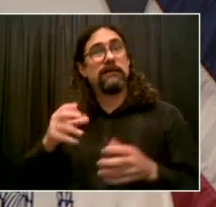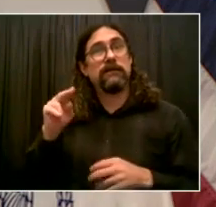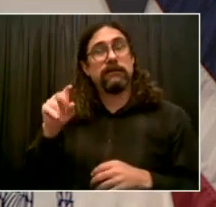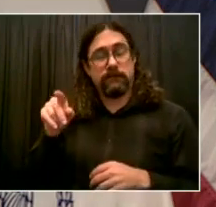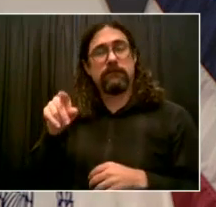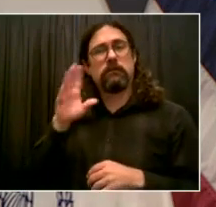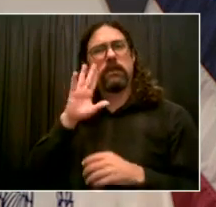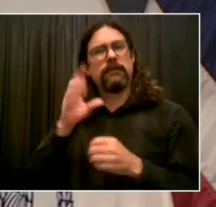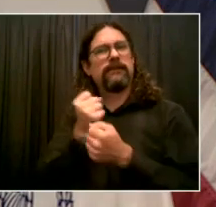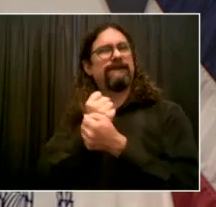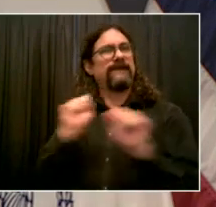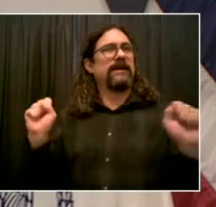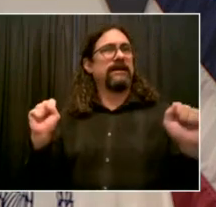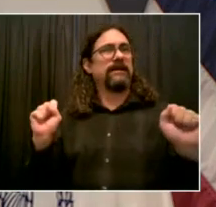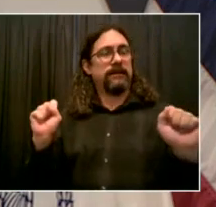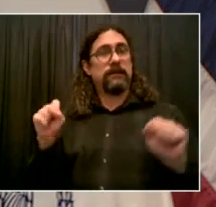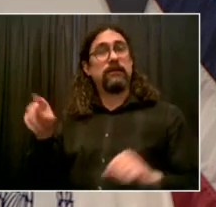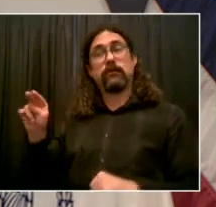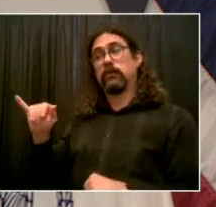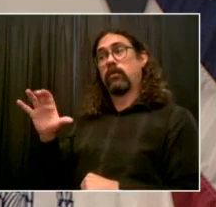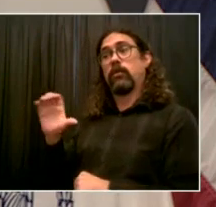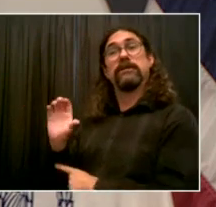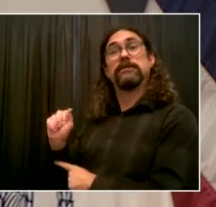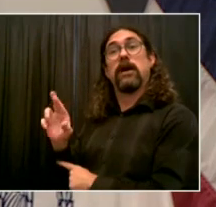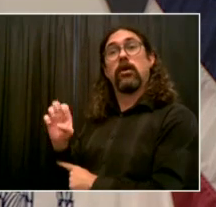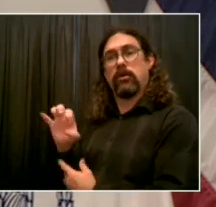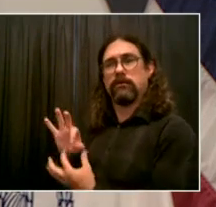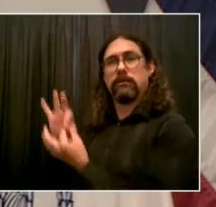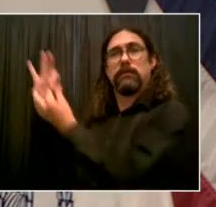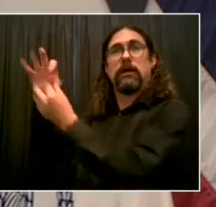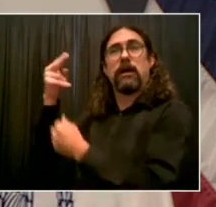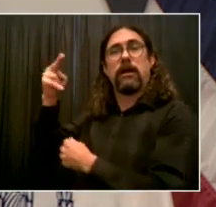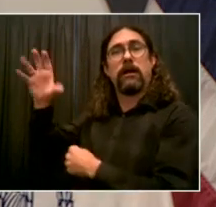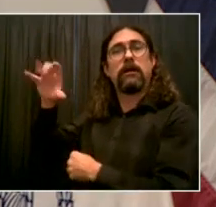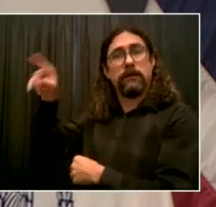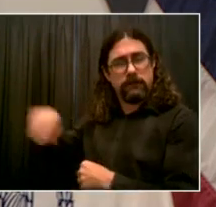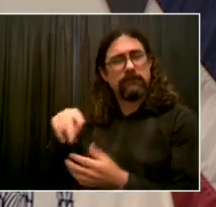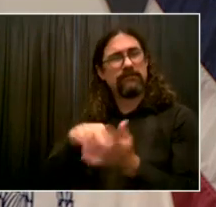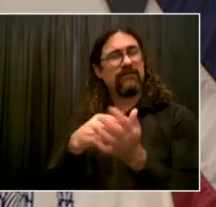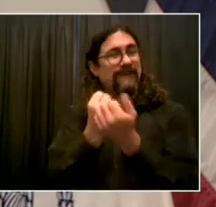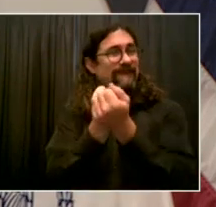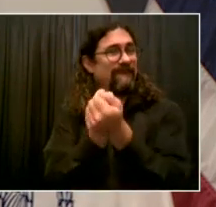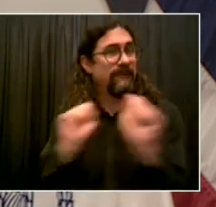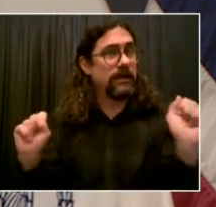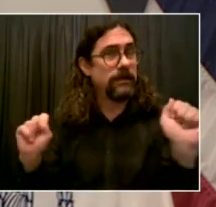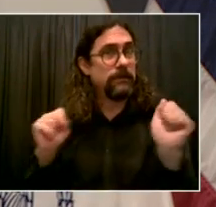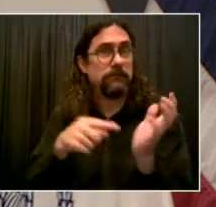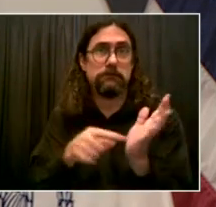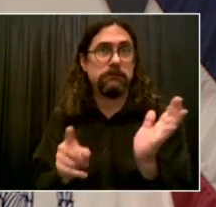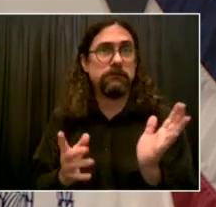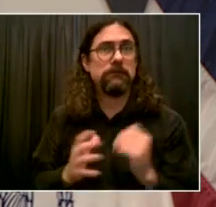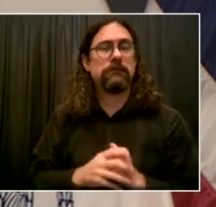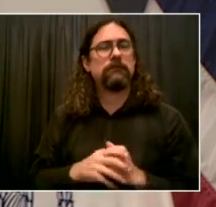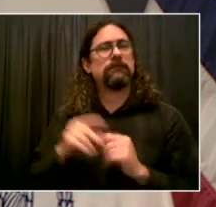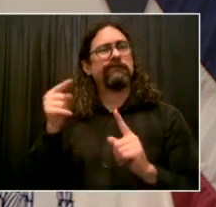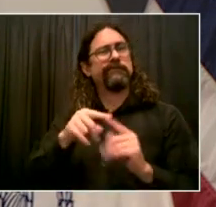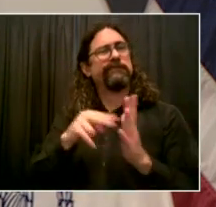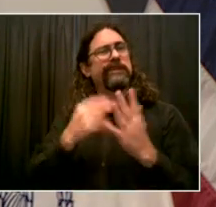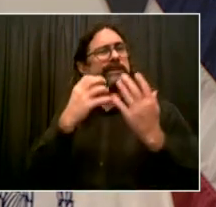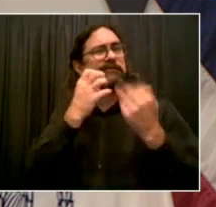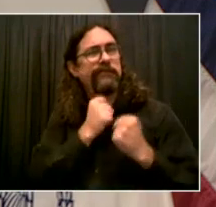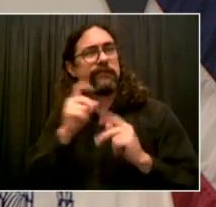care medicine who don't have it. We guaranteed all New Yorkers health care. The Public Health Corps is going to be leading the way